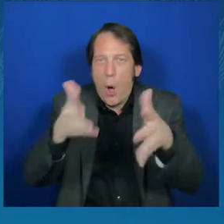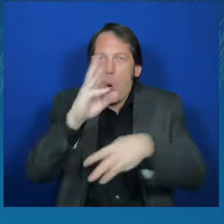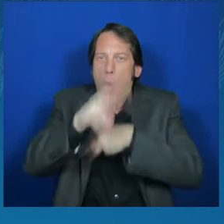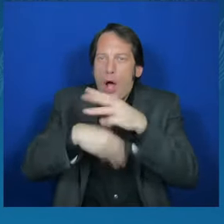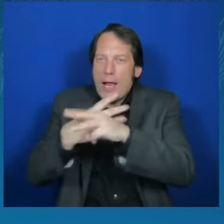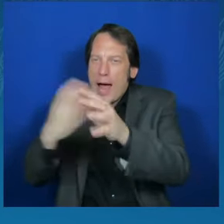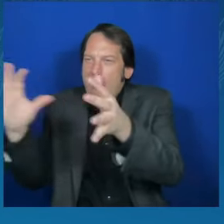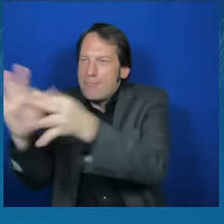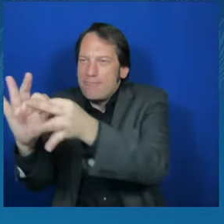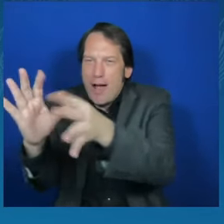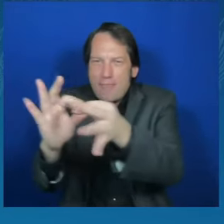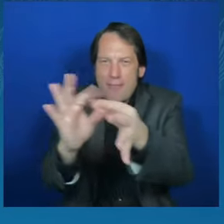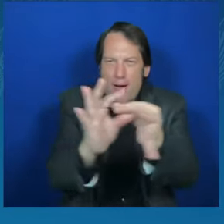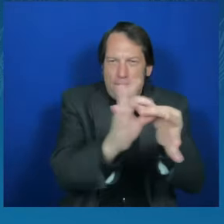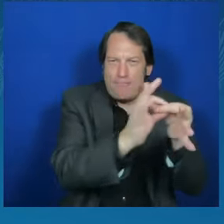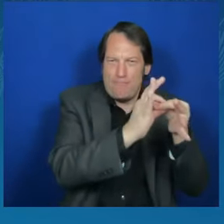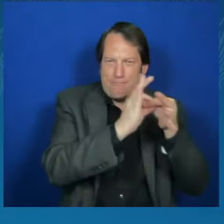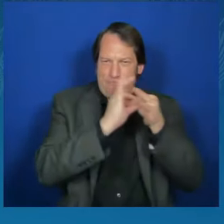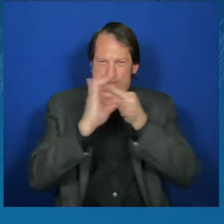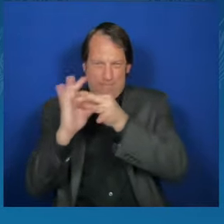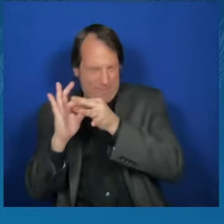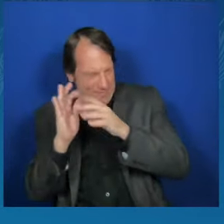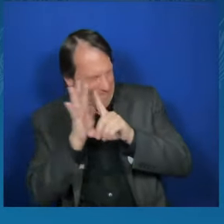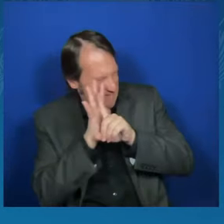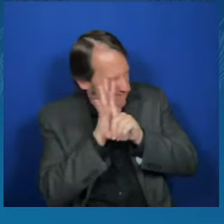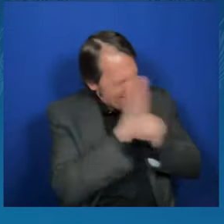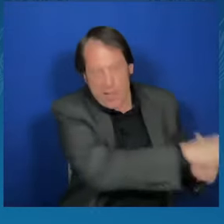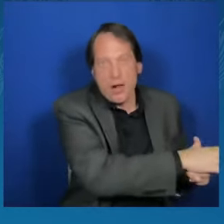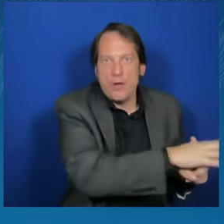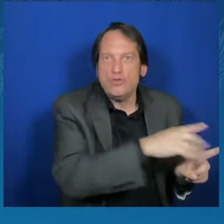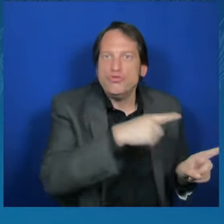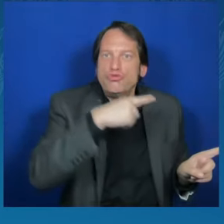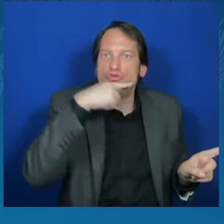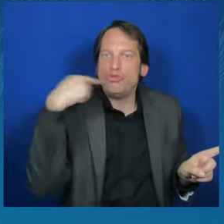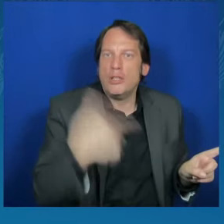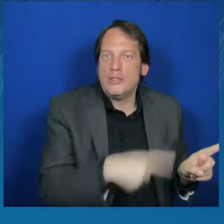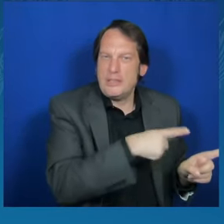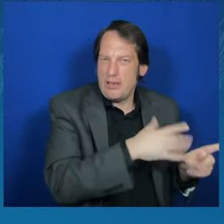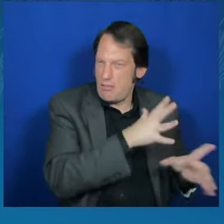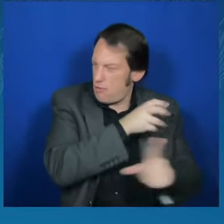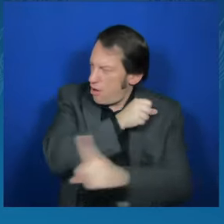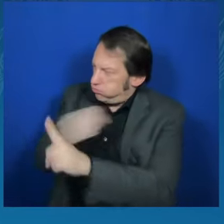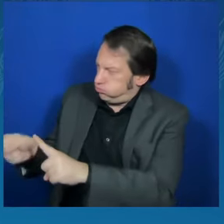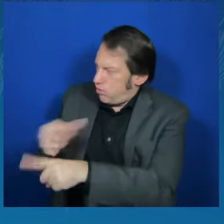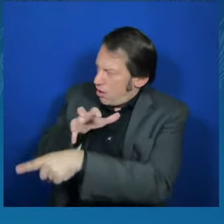in the future Ukraine and the United States and all world, all our partners.